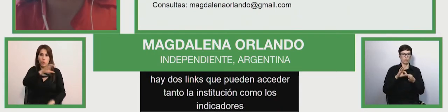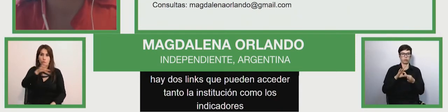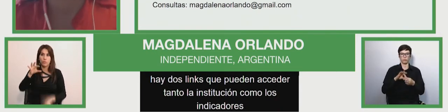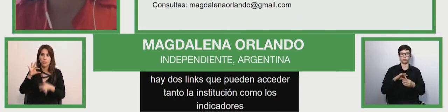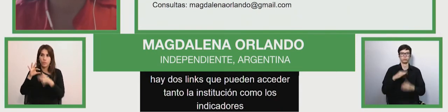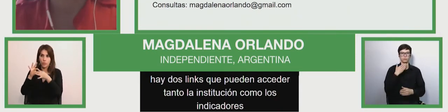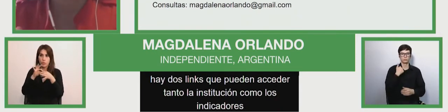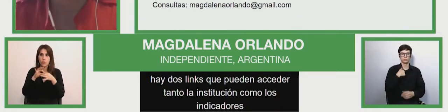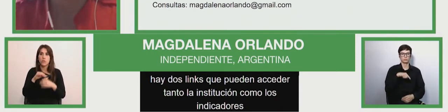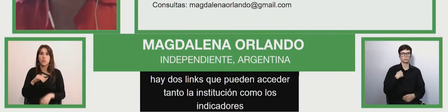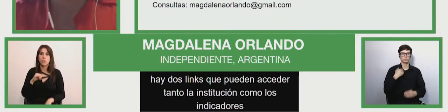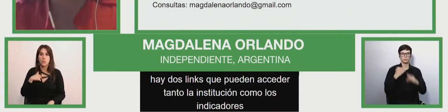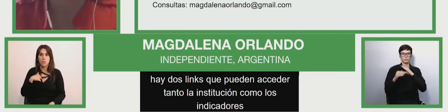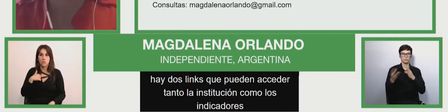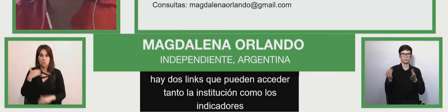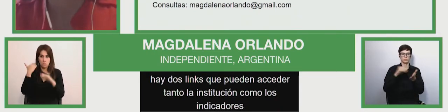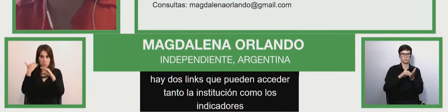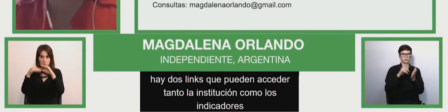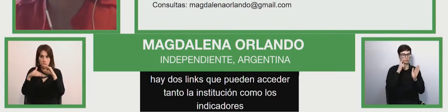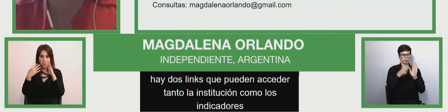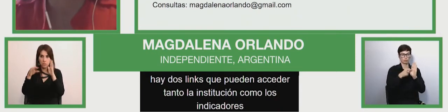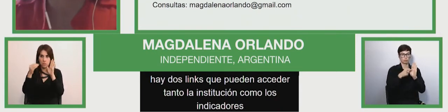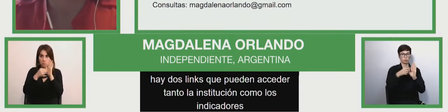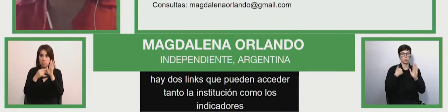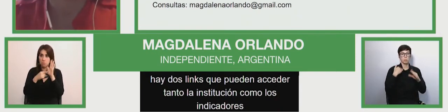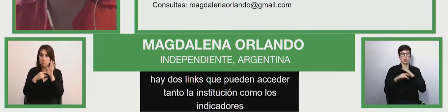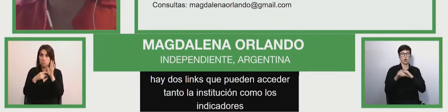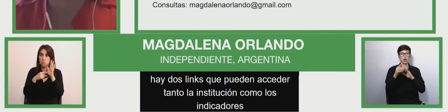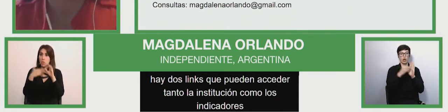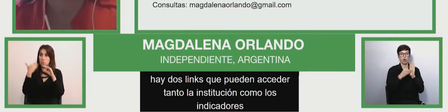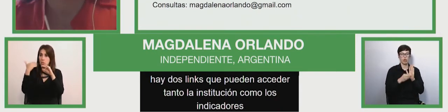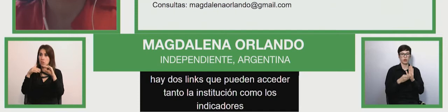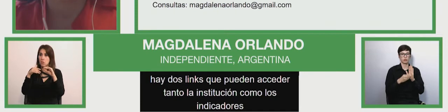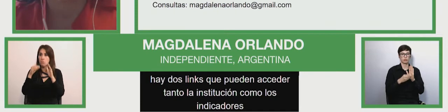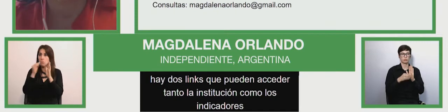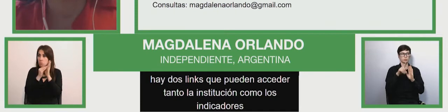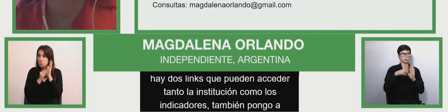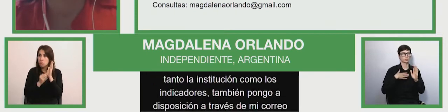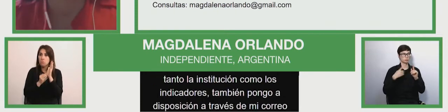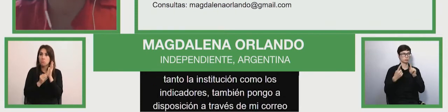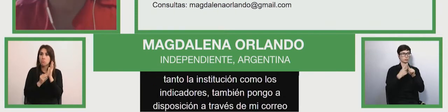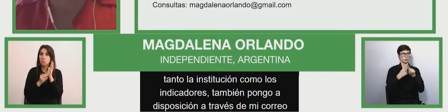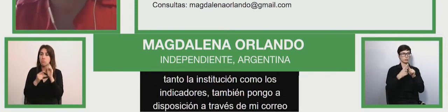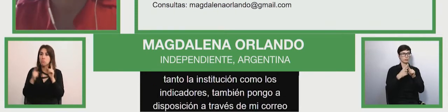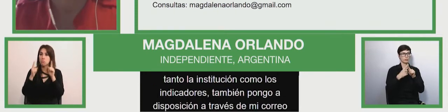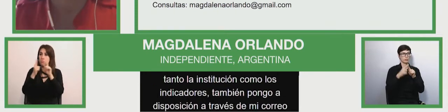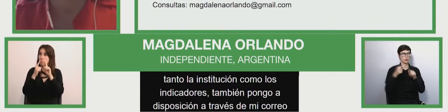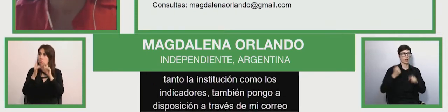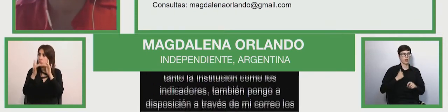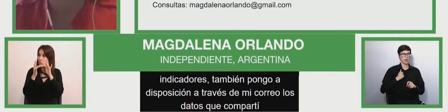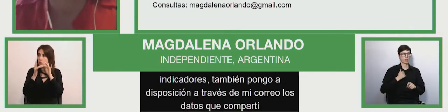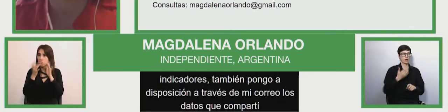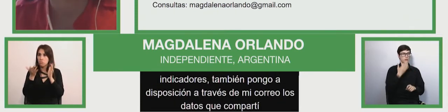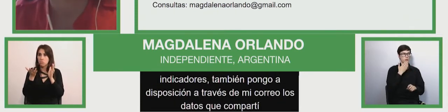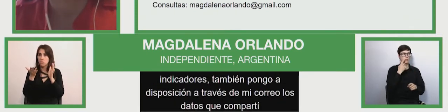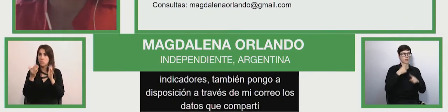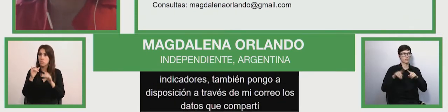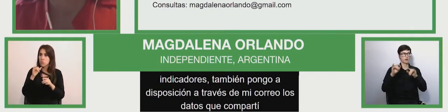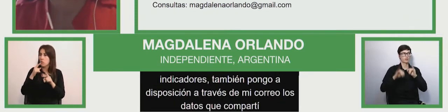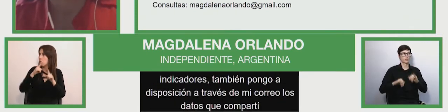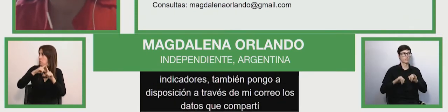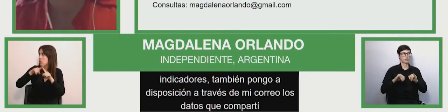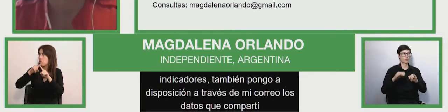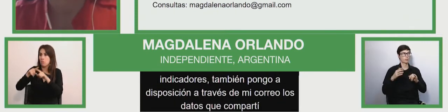through my mail the data that i shared from urnsis canada and the possible ways of